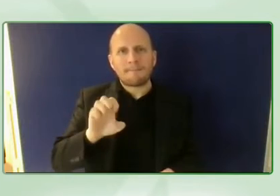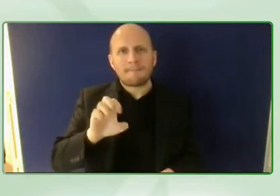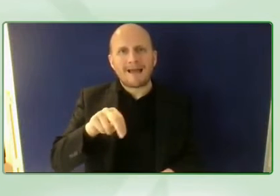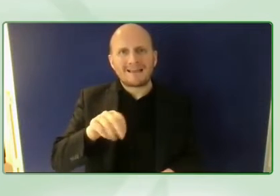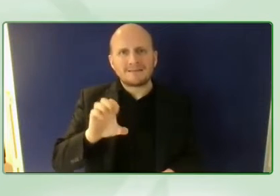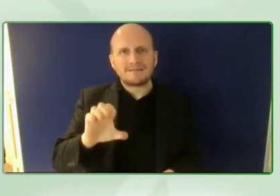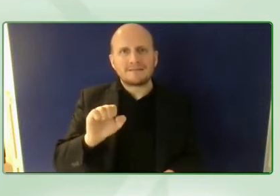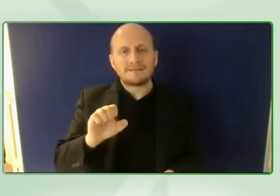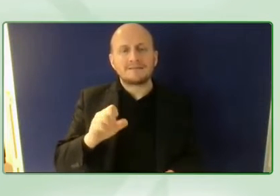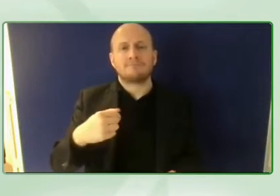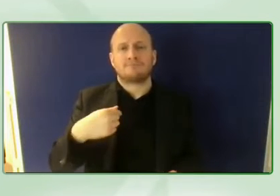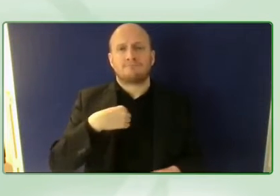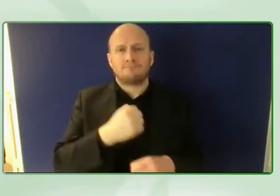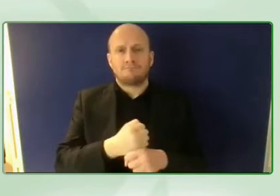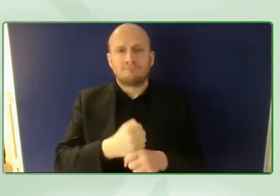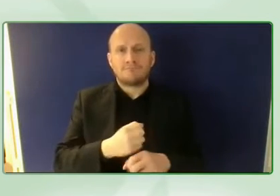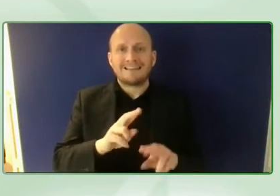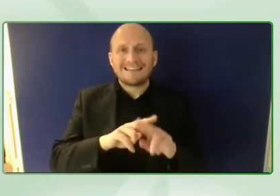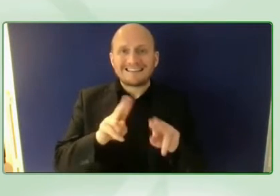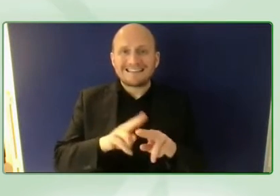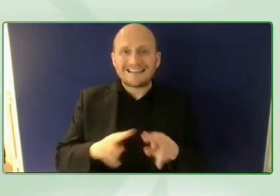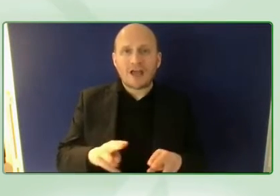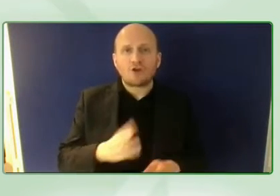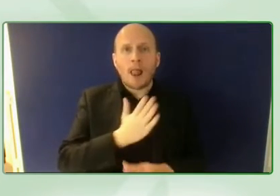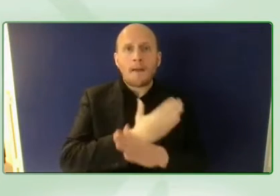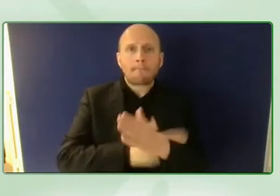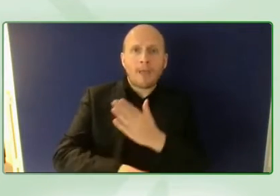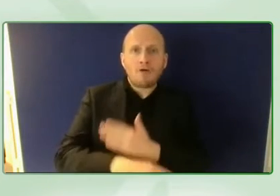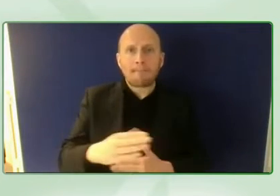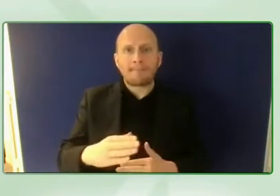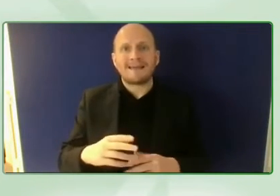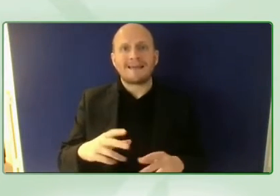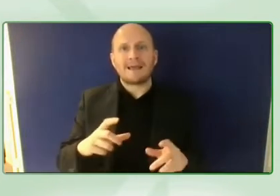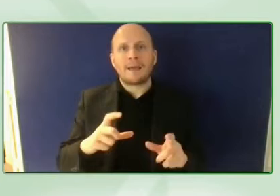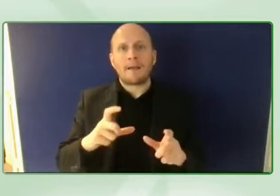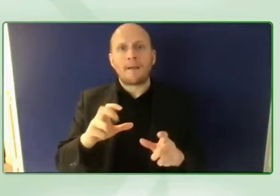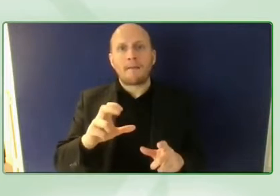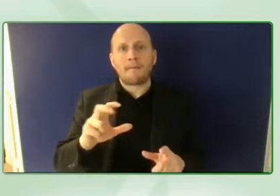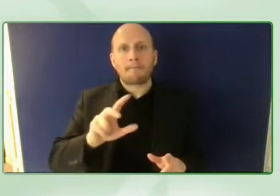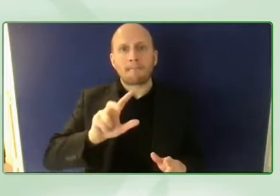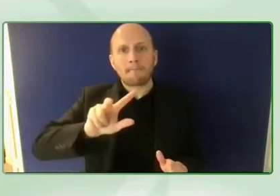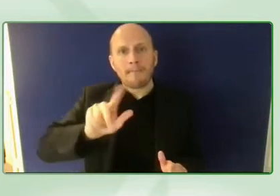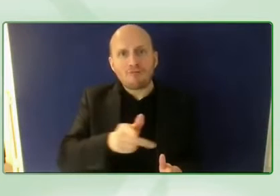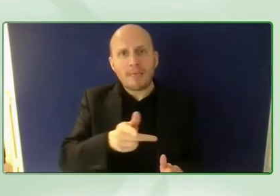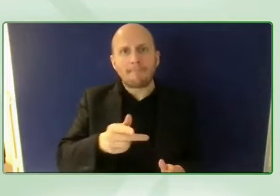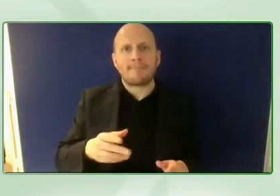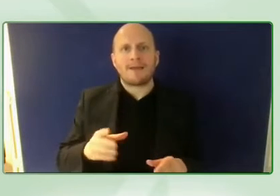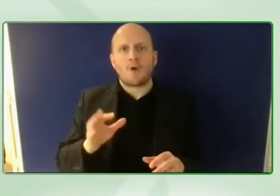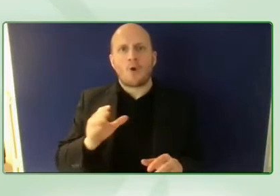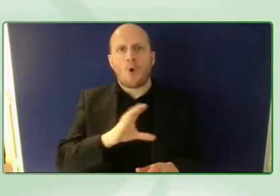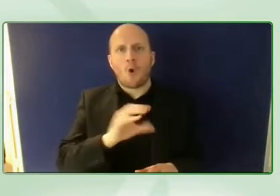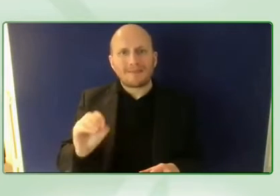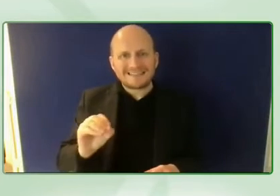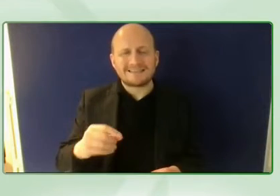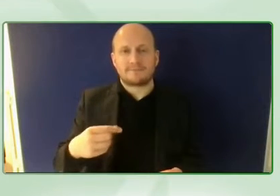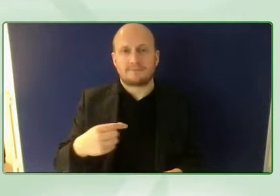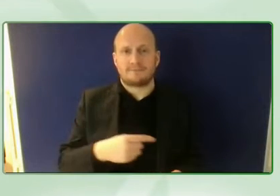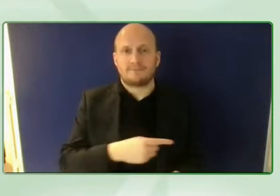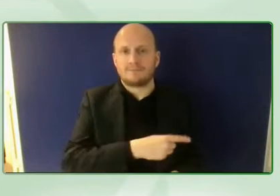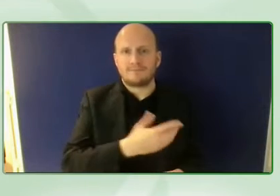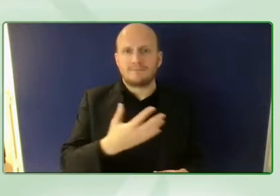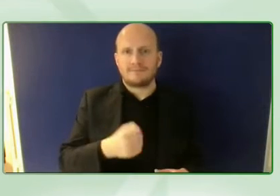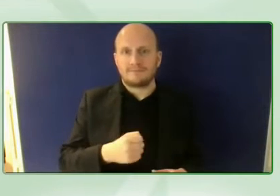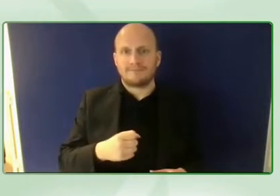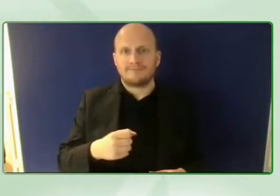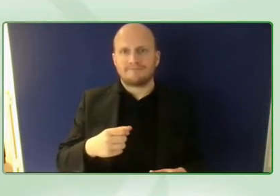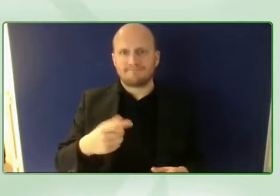the international paralympic committee for those of you who can't see me i'm a white male uh very receding i've shaven all